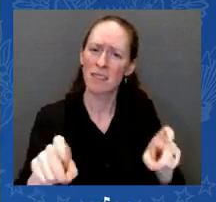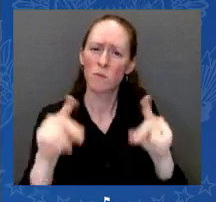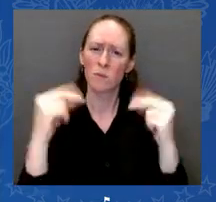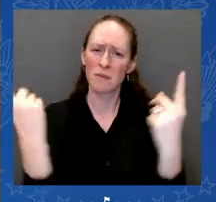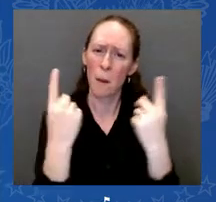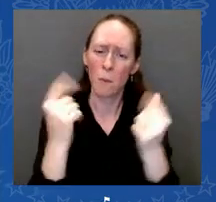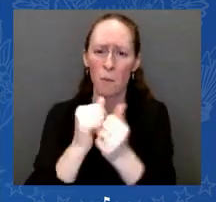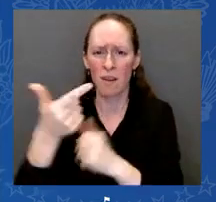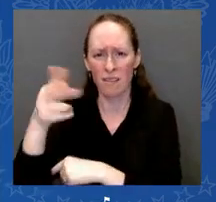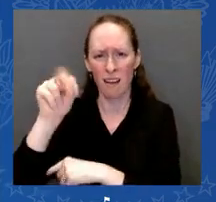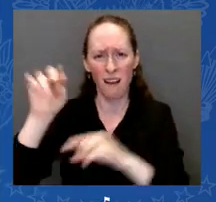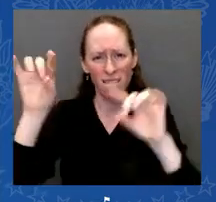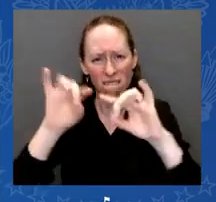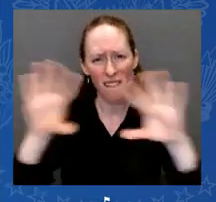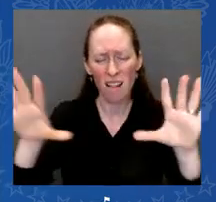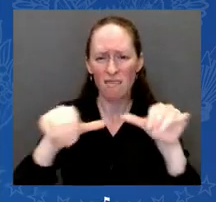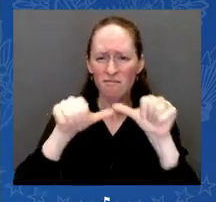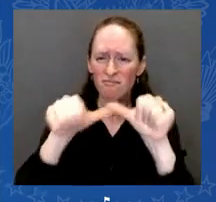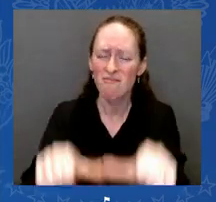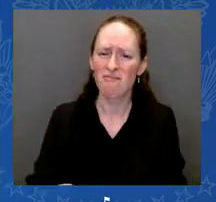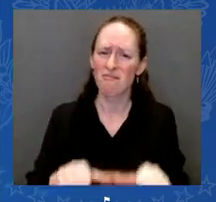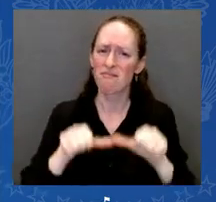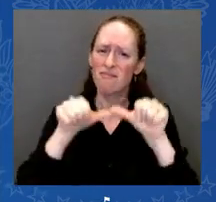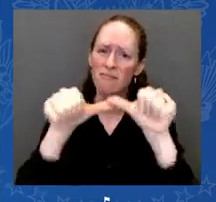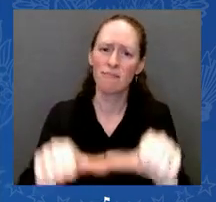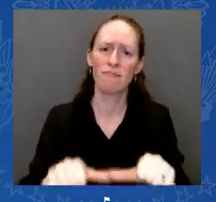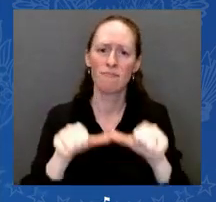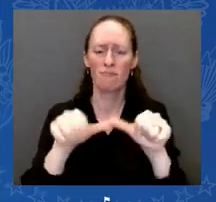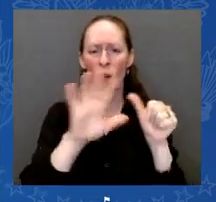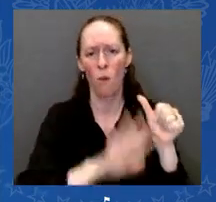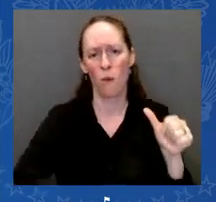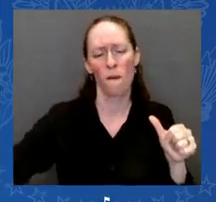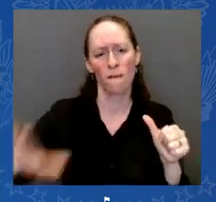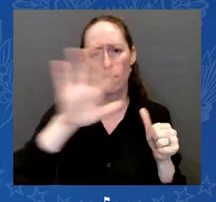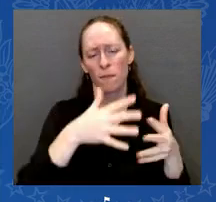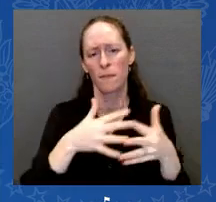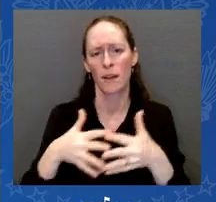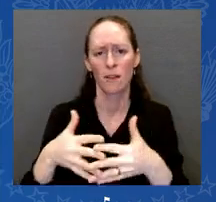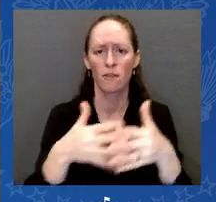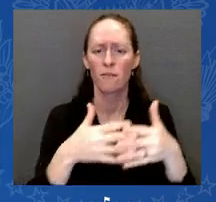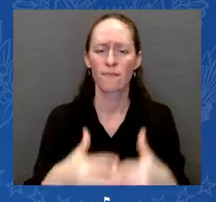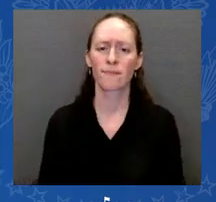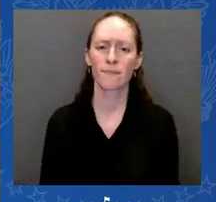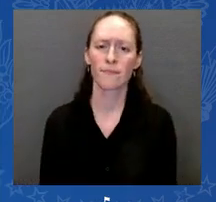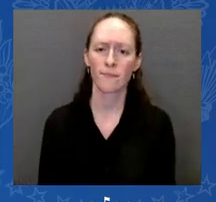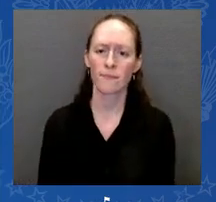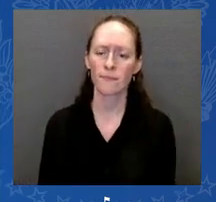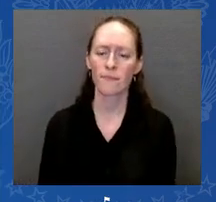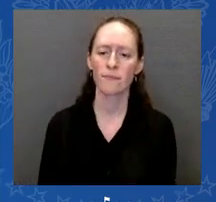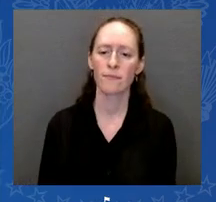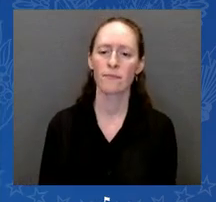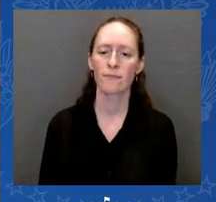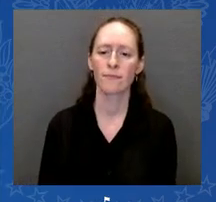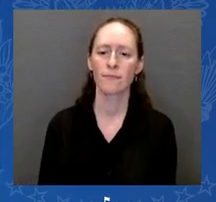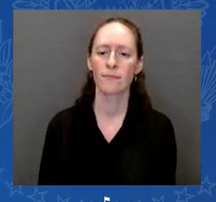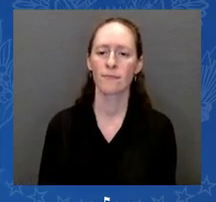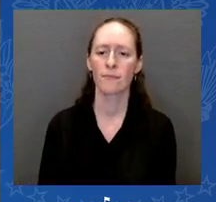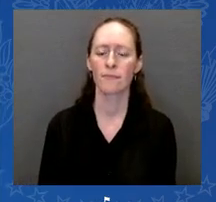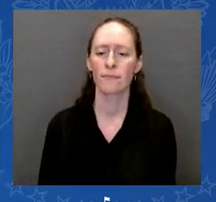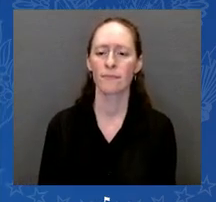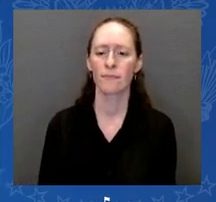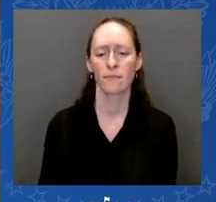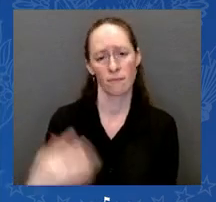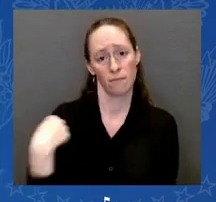to renew our commitment to continue to fight for transformational change that is needed to save lives. That change